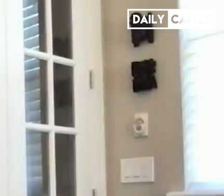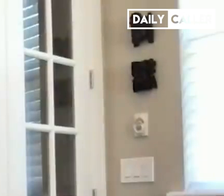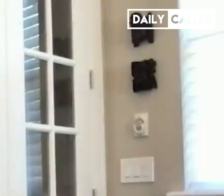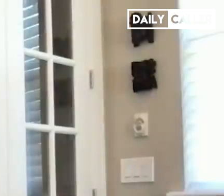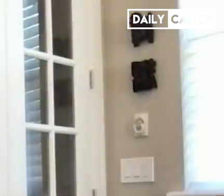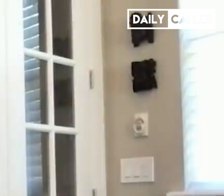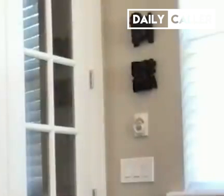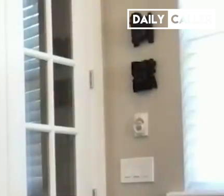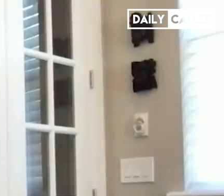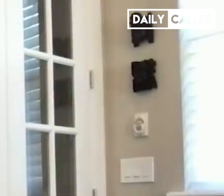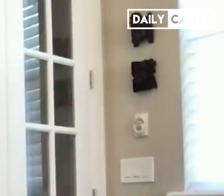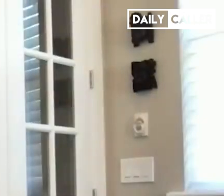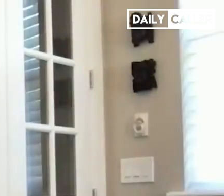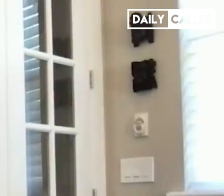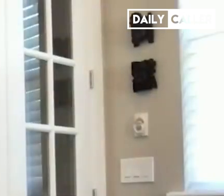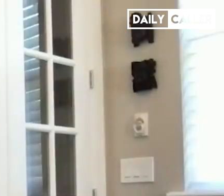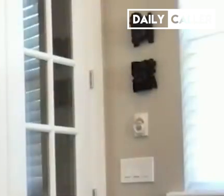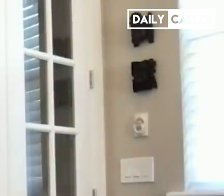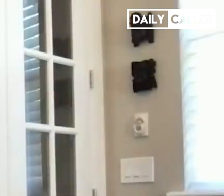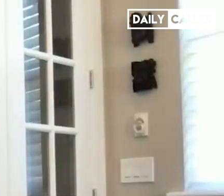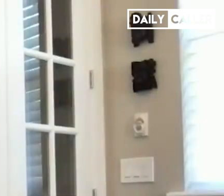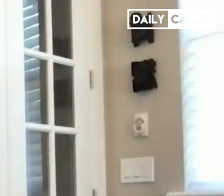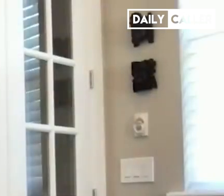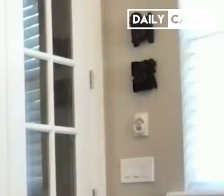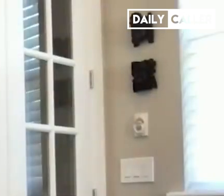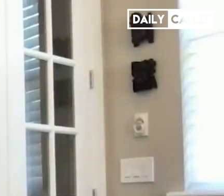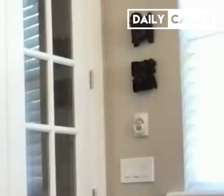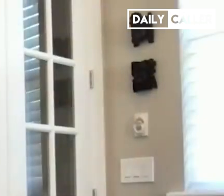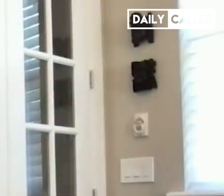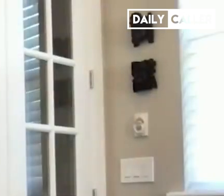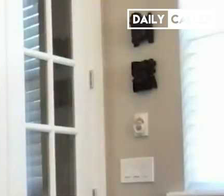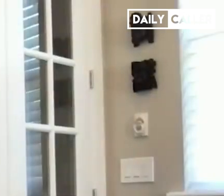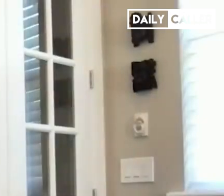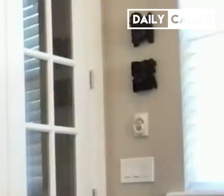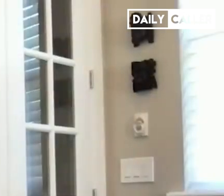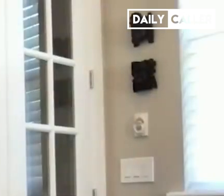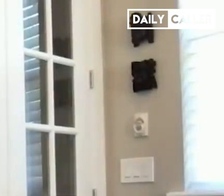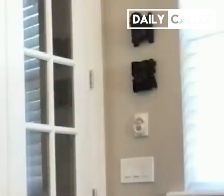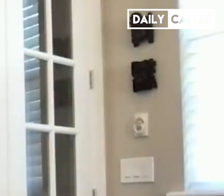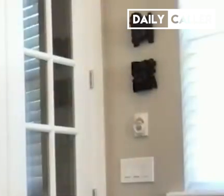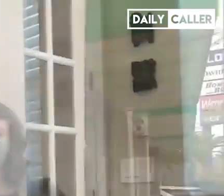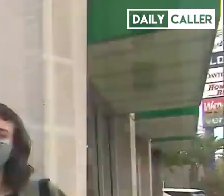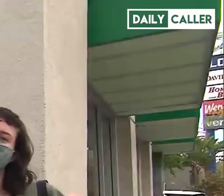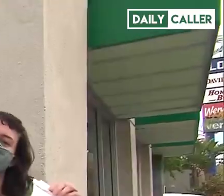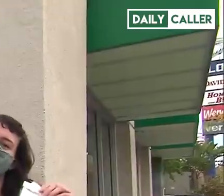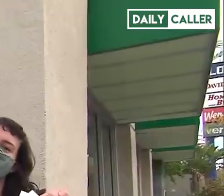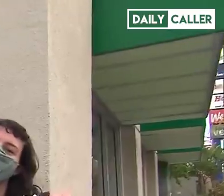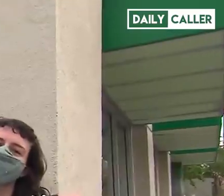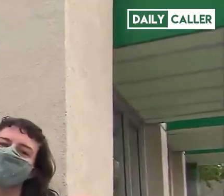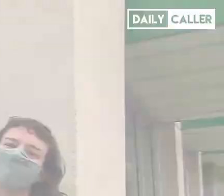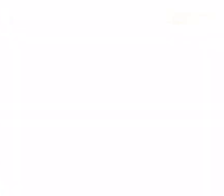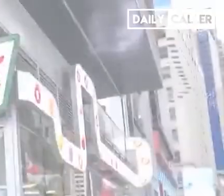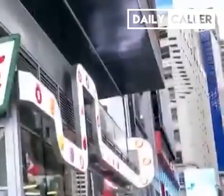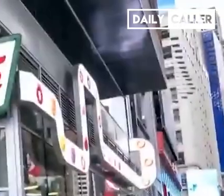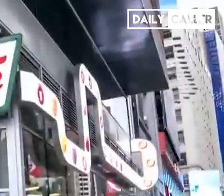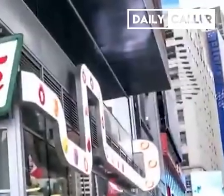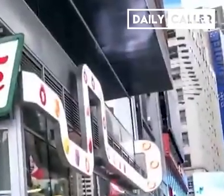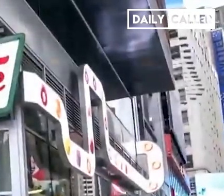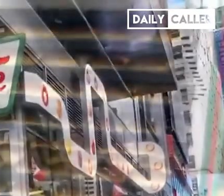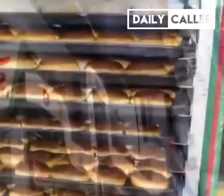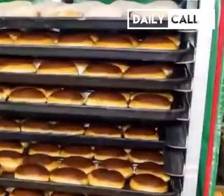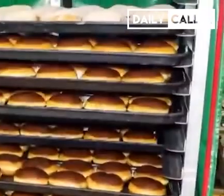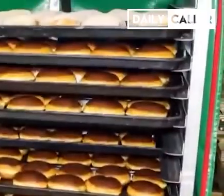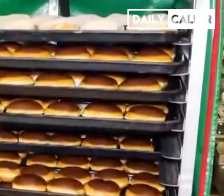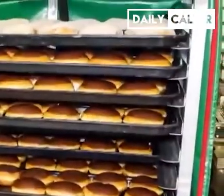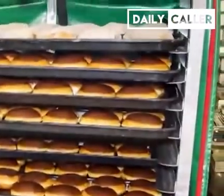a free donut any day, every day if they want, between now and the end of the year, just for showing us their vaccination card. Krispy Kreme